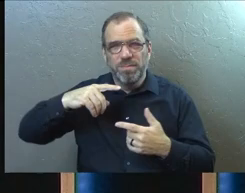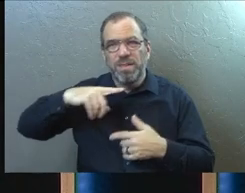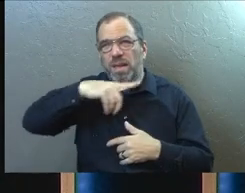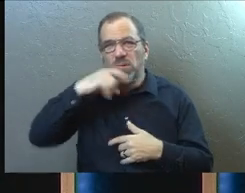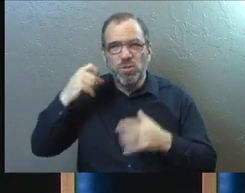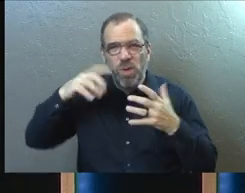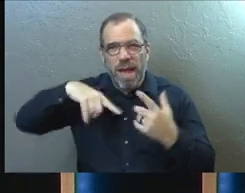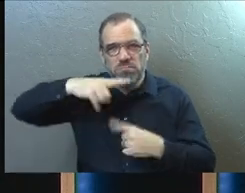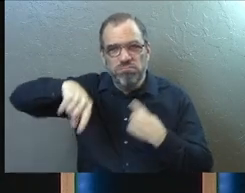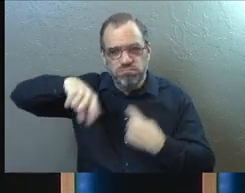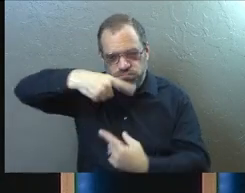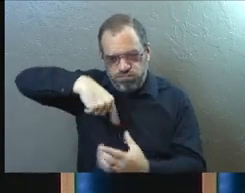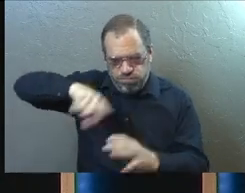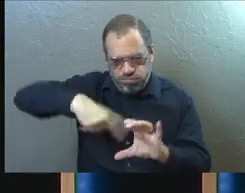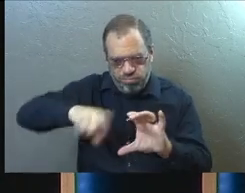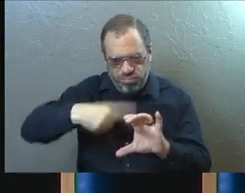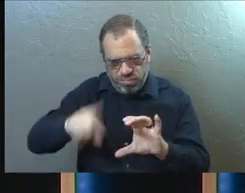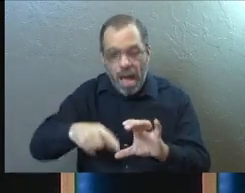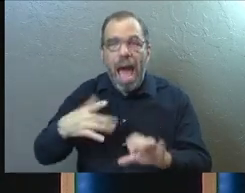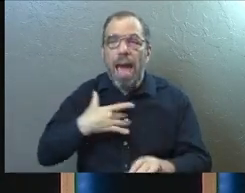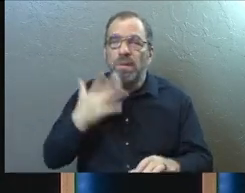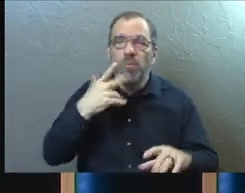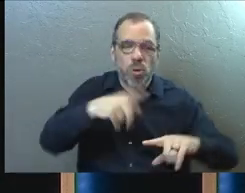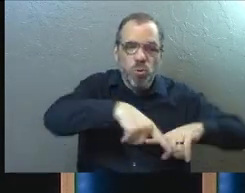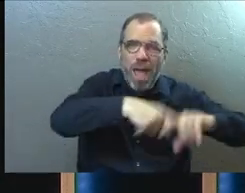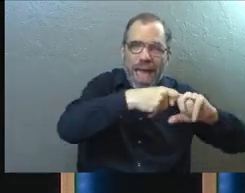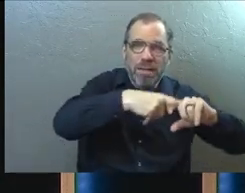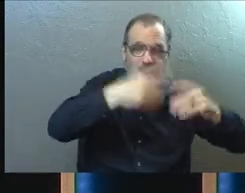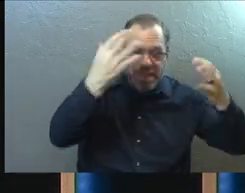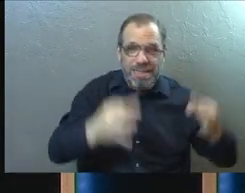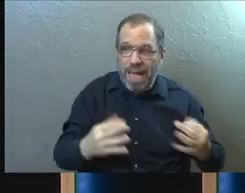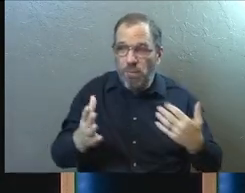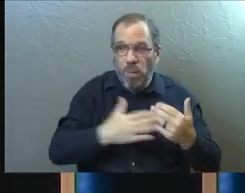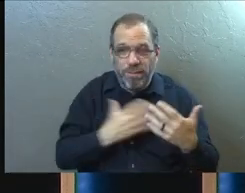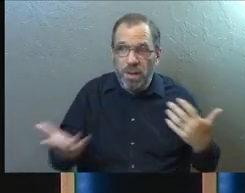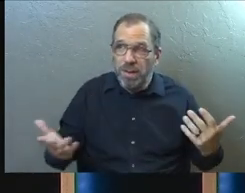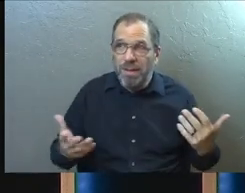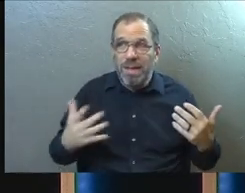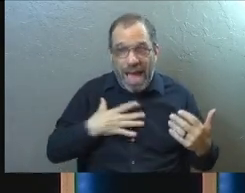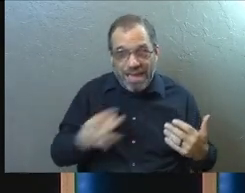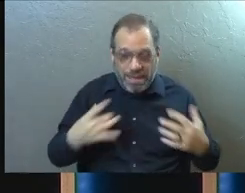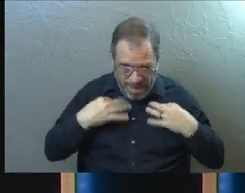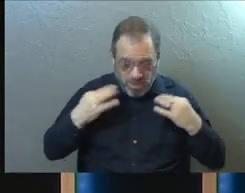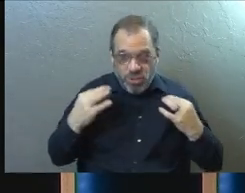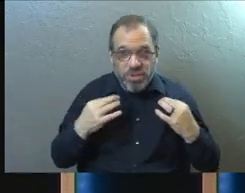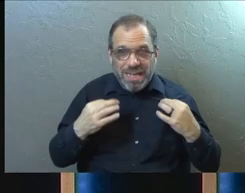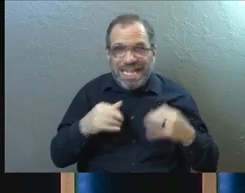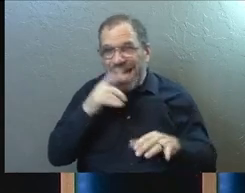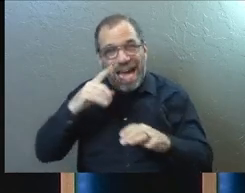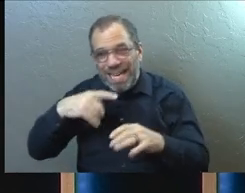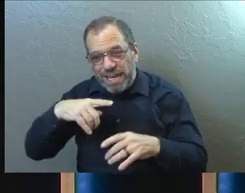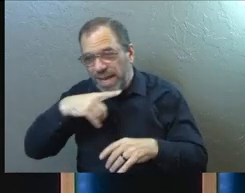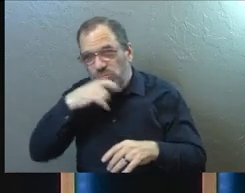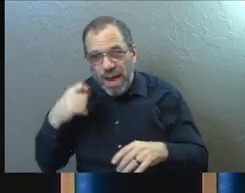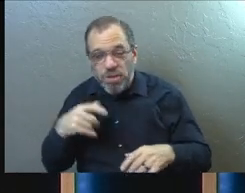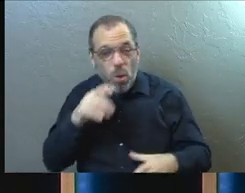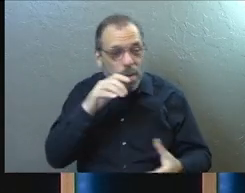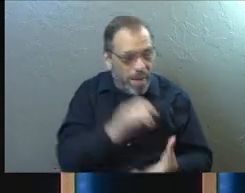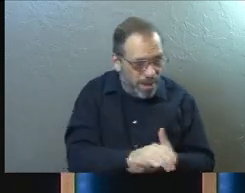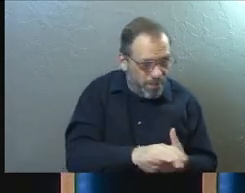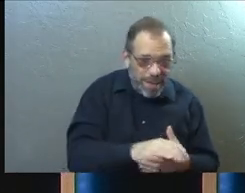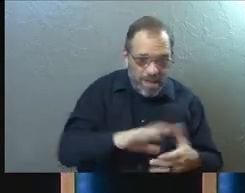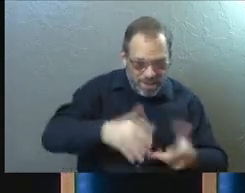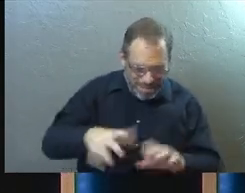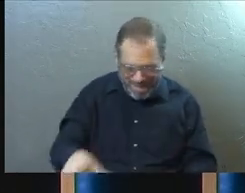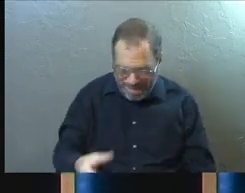And I don't know why there's no reason at all. don't think to do that, but I've just decided for whatever reason that that's how I like to do it. And so when Sarah's pulling some of the